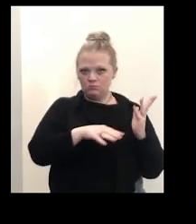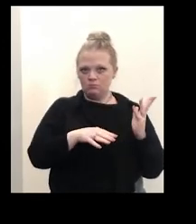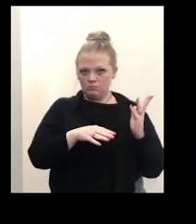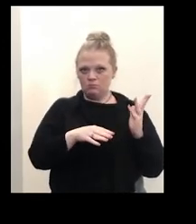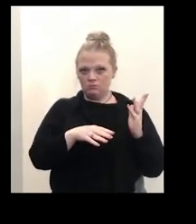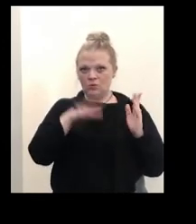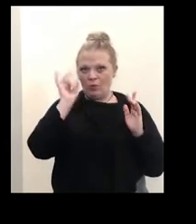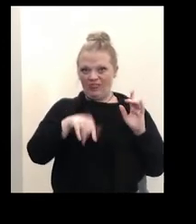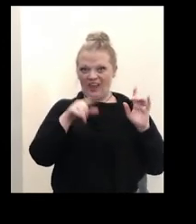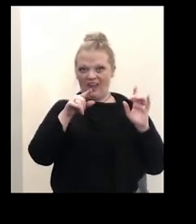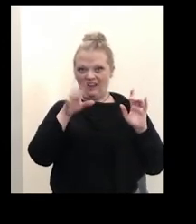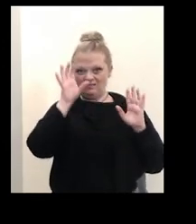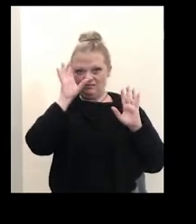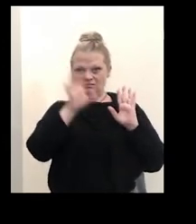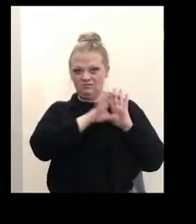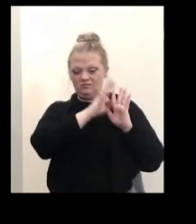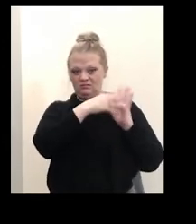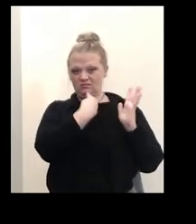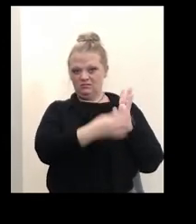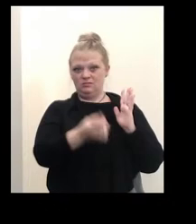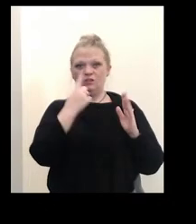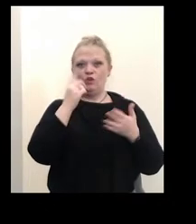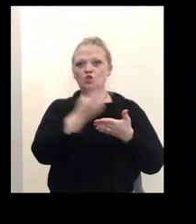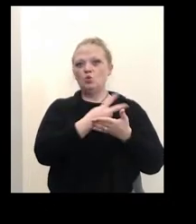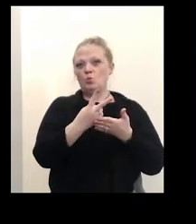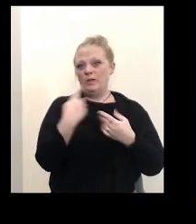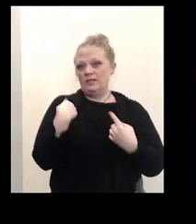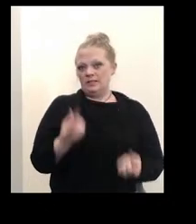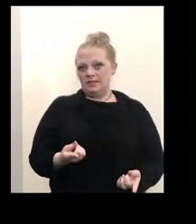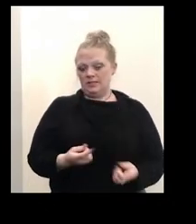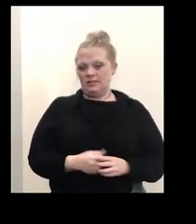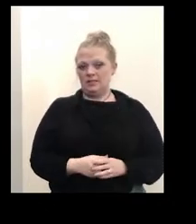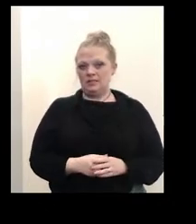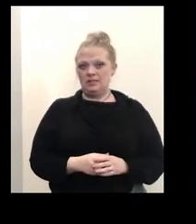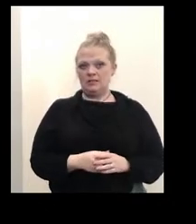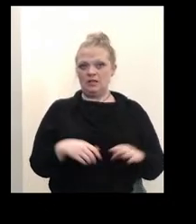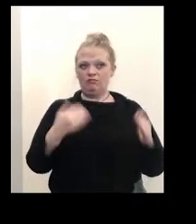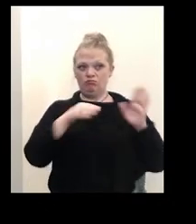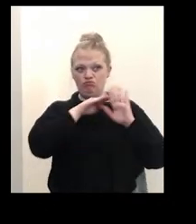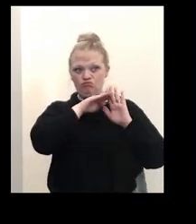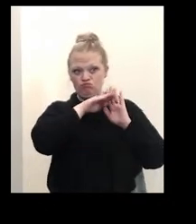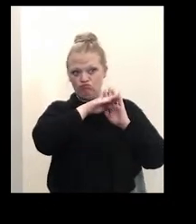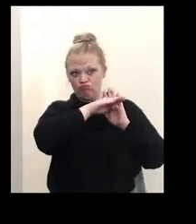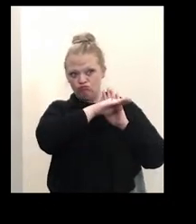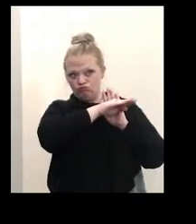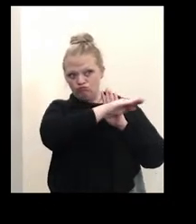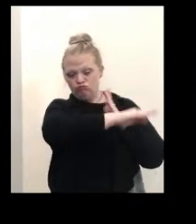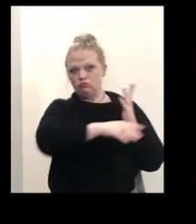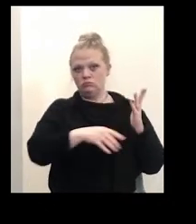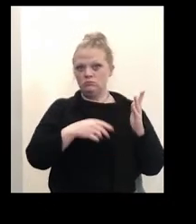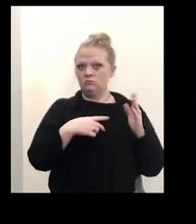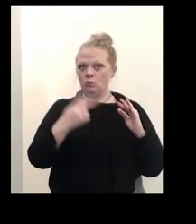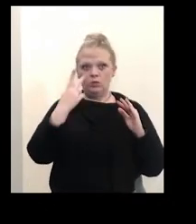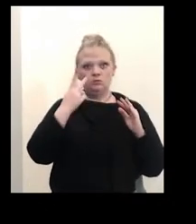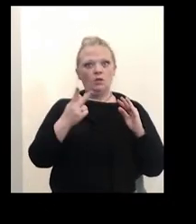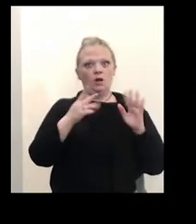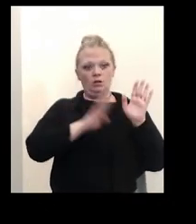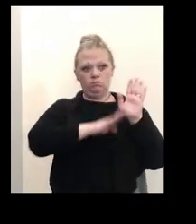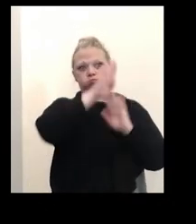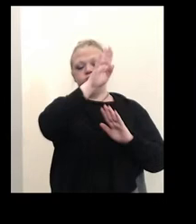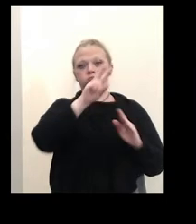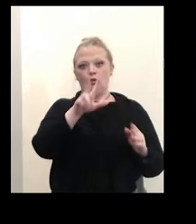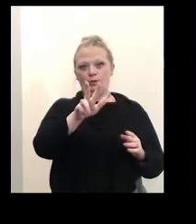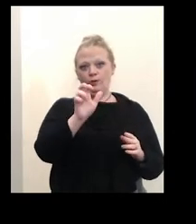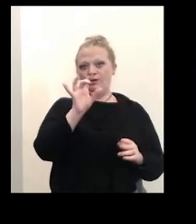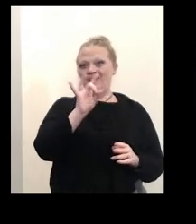hospitalizations for the last two weeks. Uh, they have stabilized. We've seen them reach their high in Erie County of 383 cases